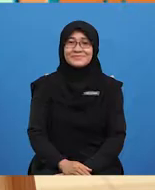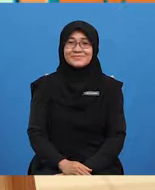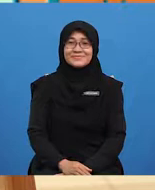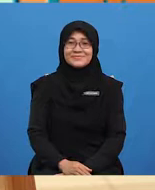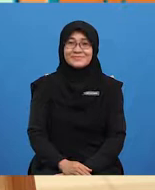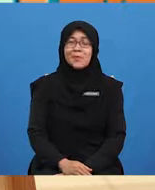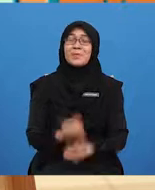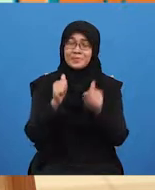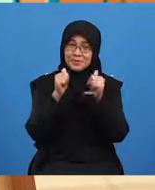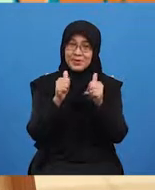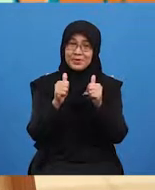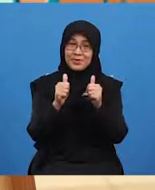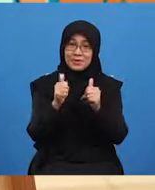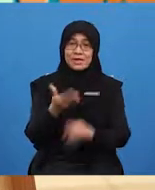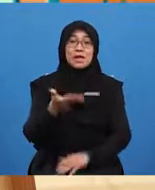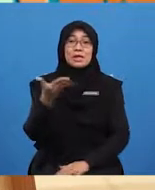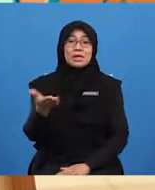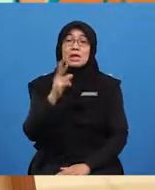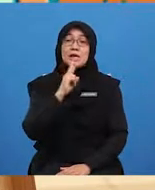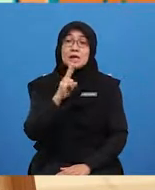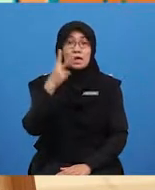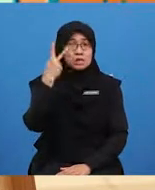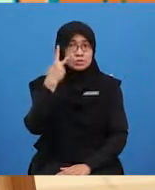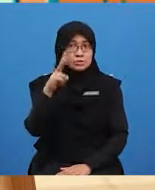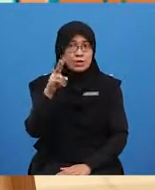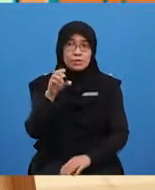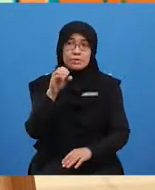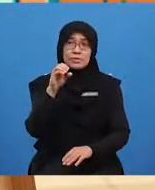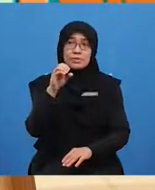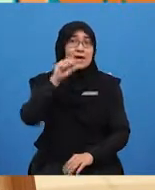Excellent. There are 12 carrots in the basket.